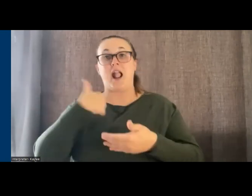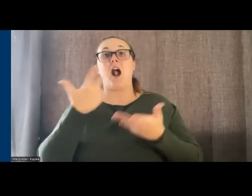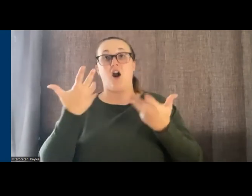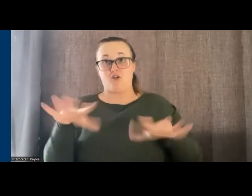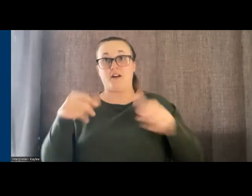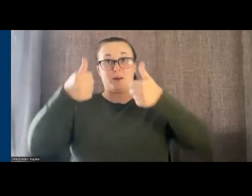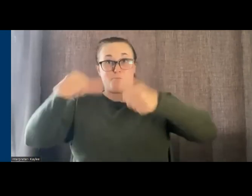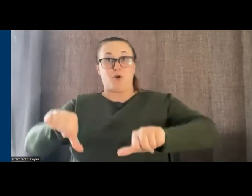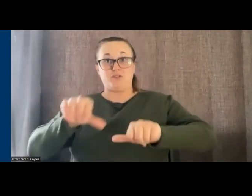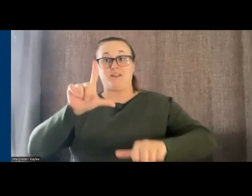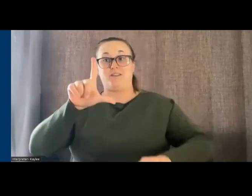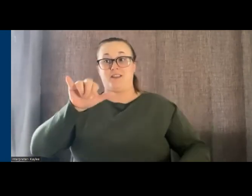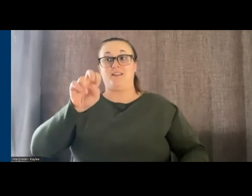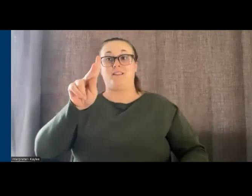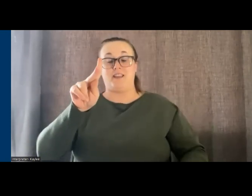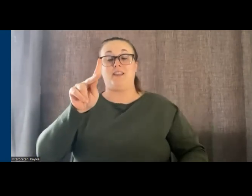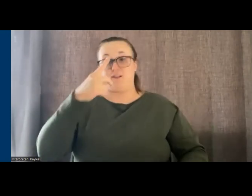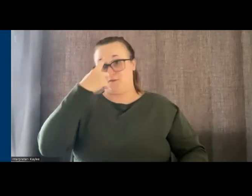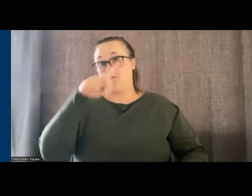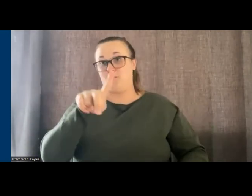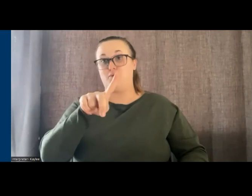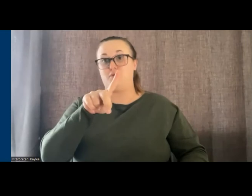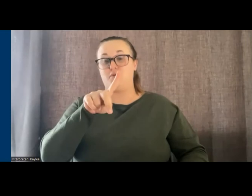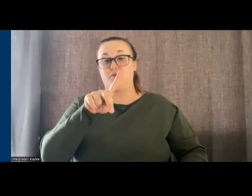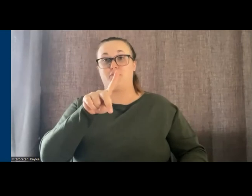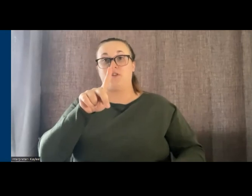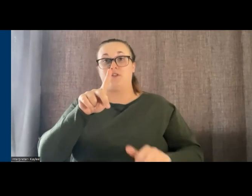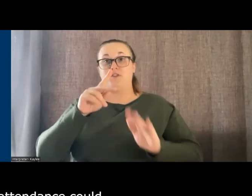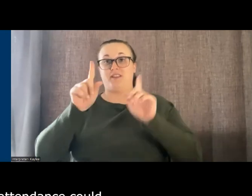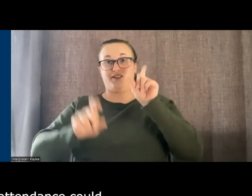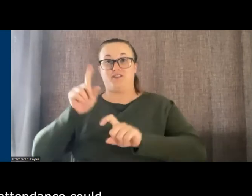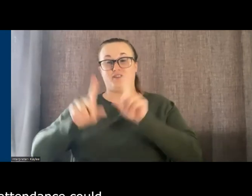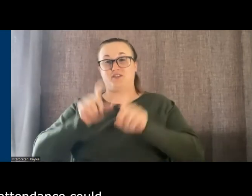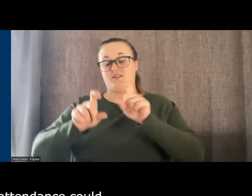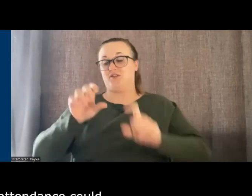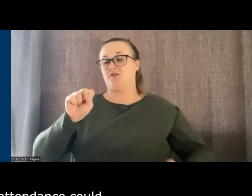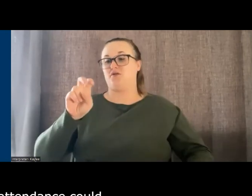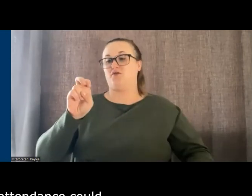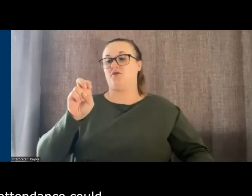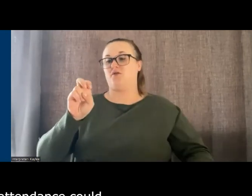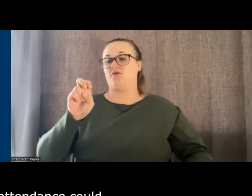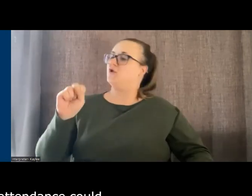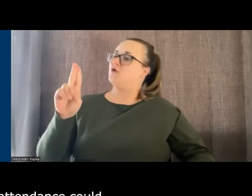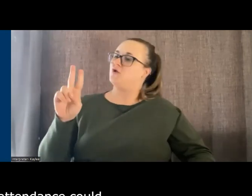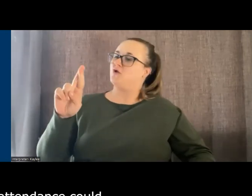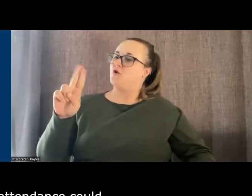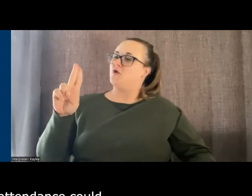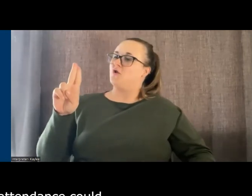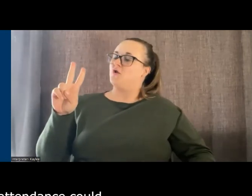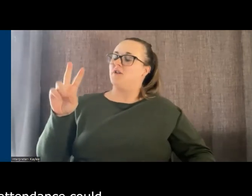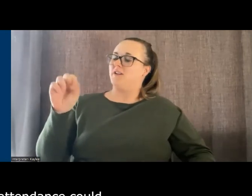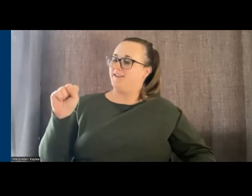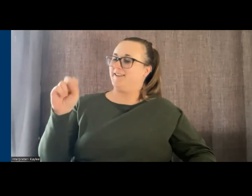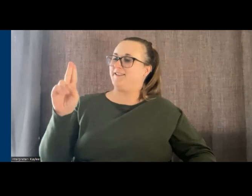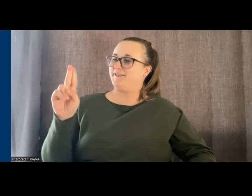also saying great job. Thank you. Thank you, Sonia. So our survey is in the chat. If anyone in attendance could please just take a